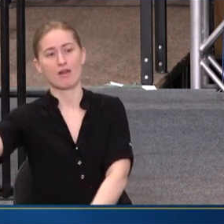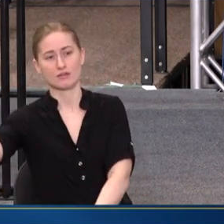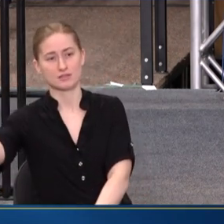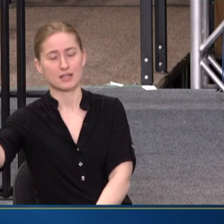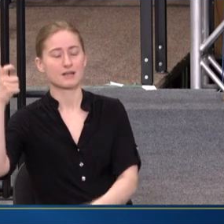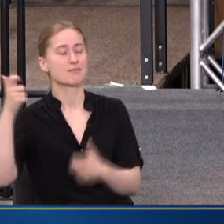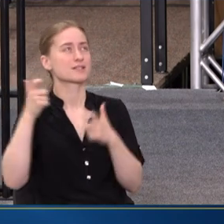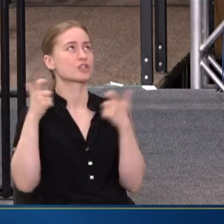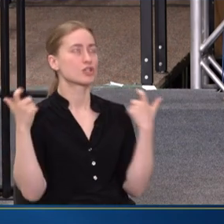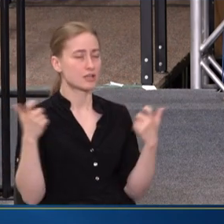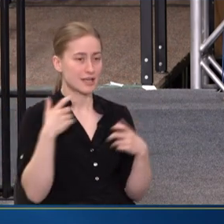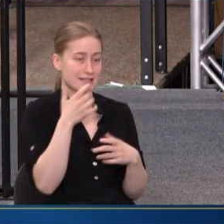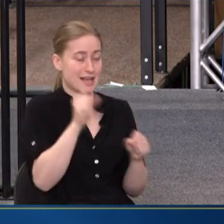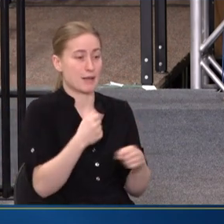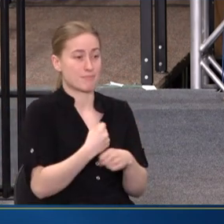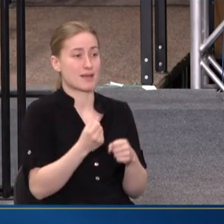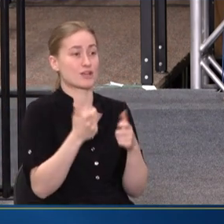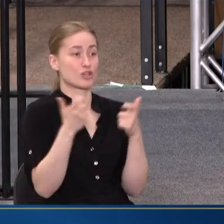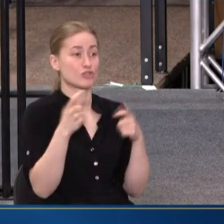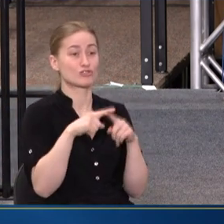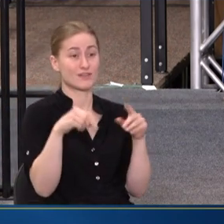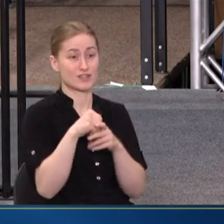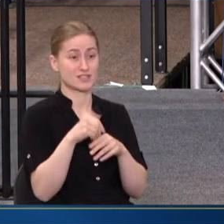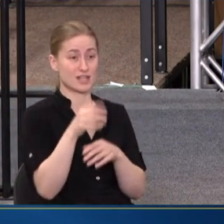MAKES A HUGE DIFFERENCE IN RURAL COMMUNITIES,